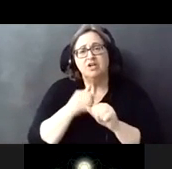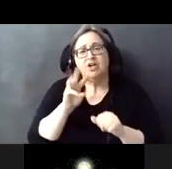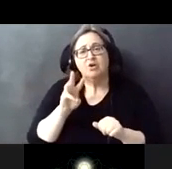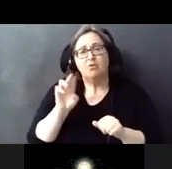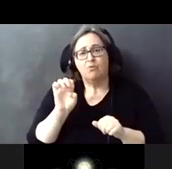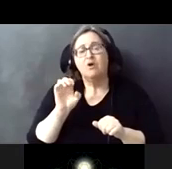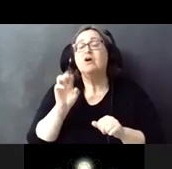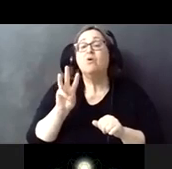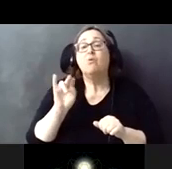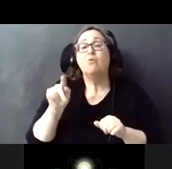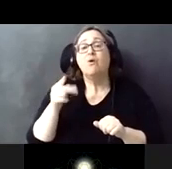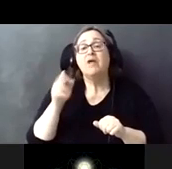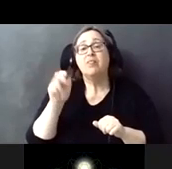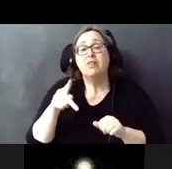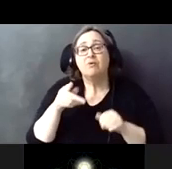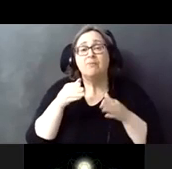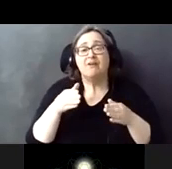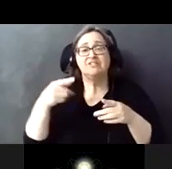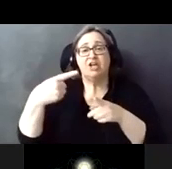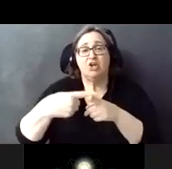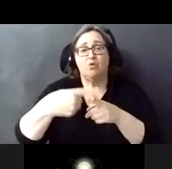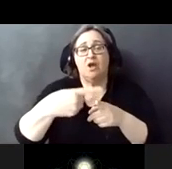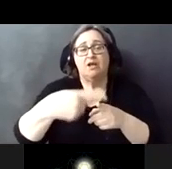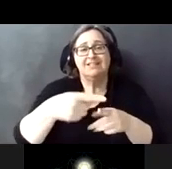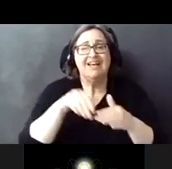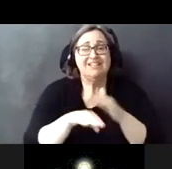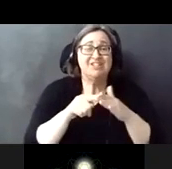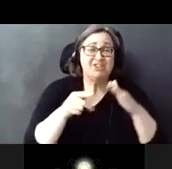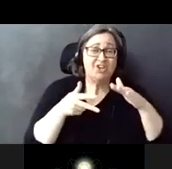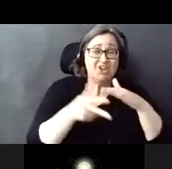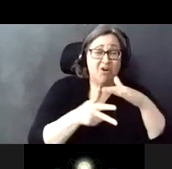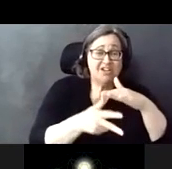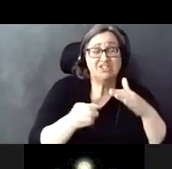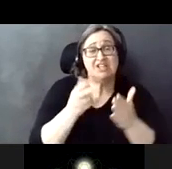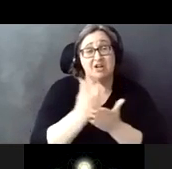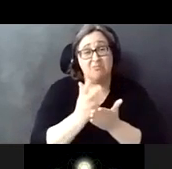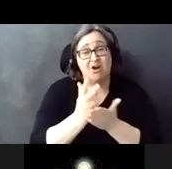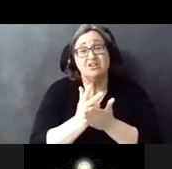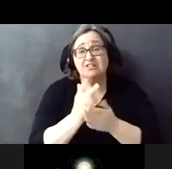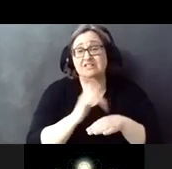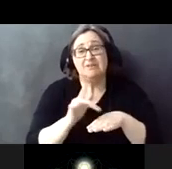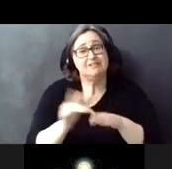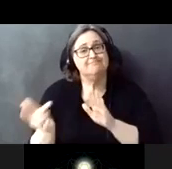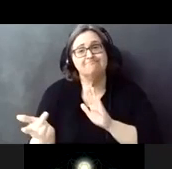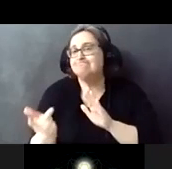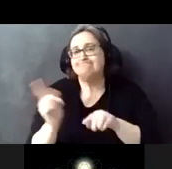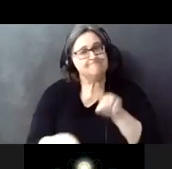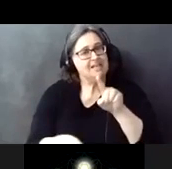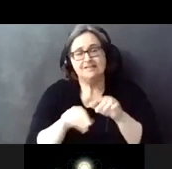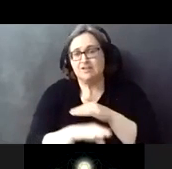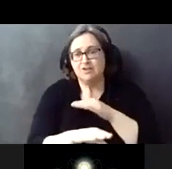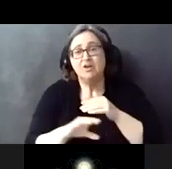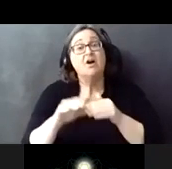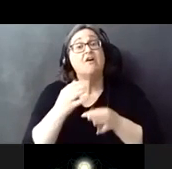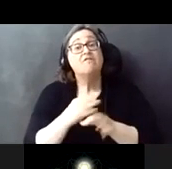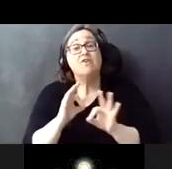streets during these closures access to garages and or parking spaces will be prohibited free alternative